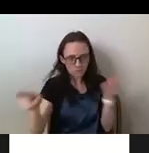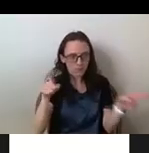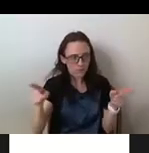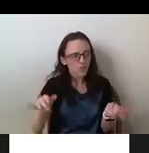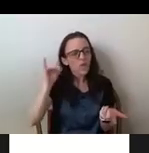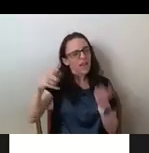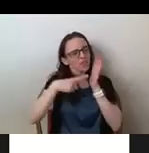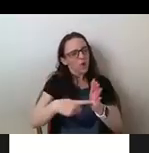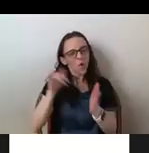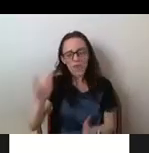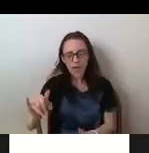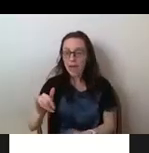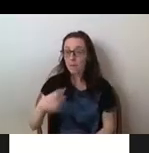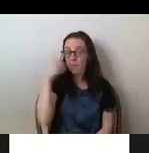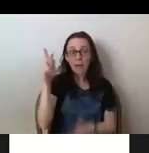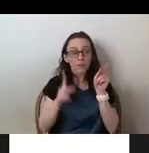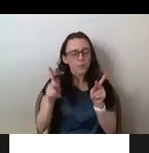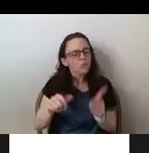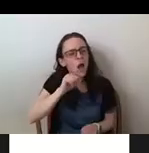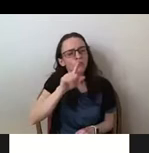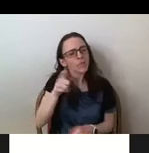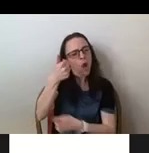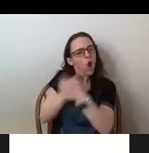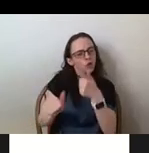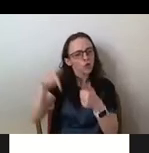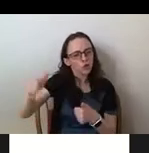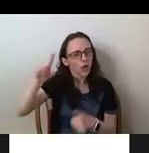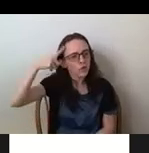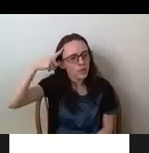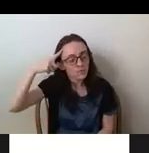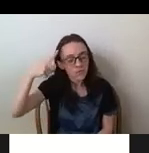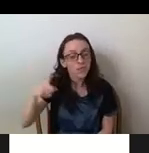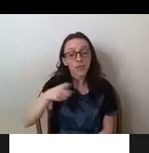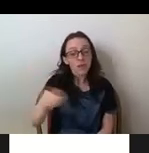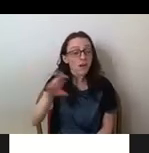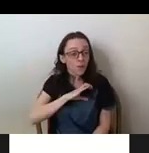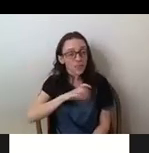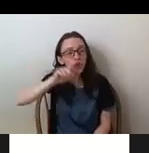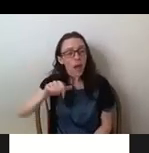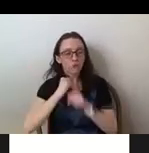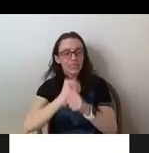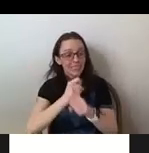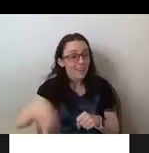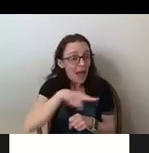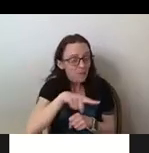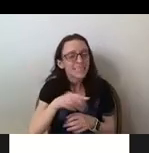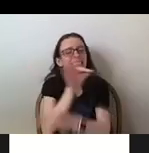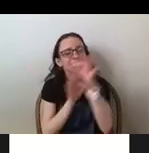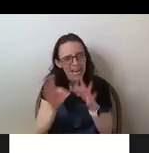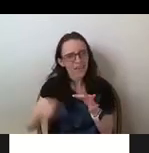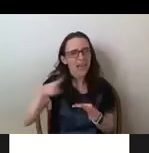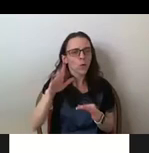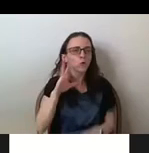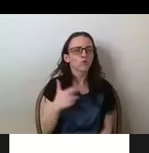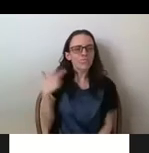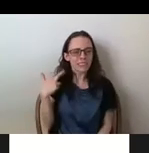have true belonging to the state and are not deserving of protection, but actually are seen as a threat to the state in social order. The images on the